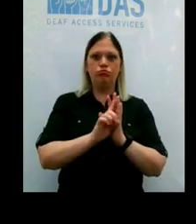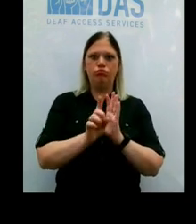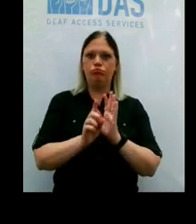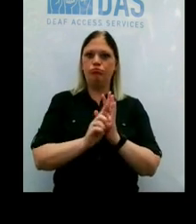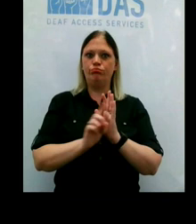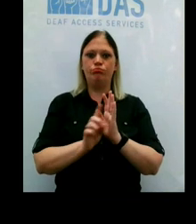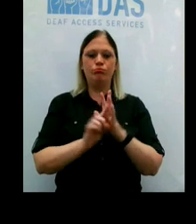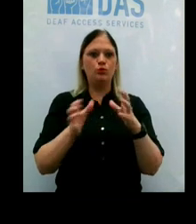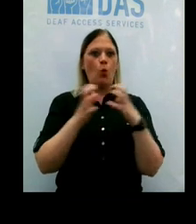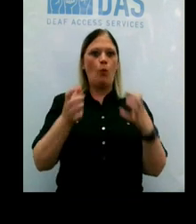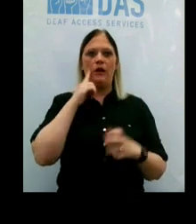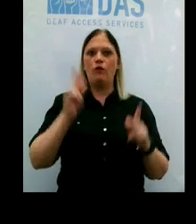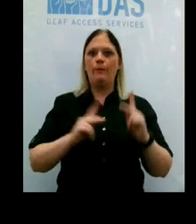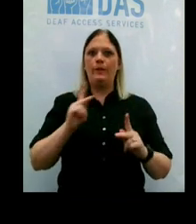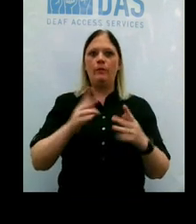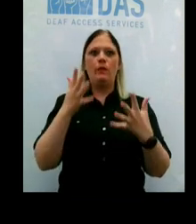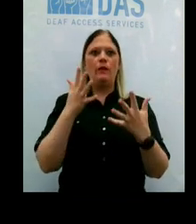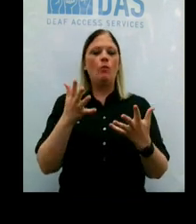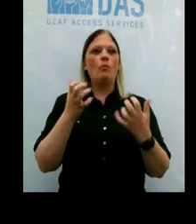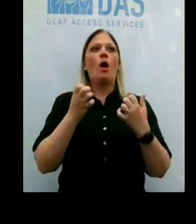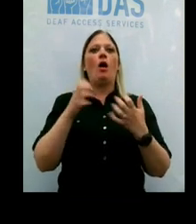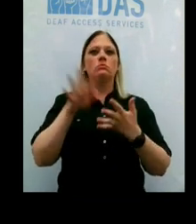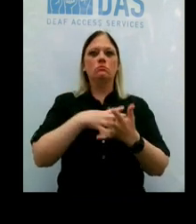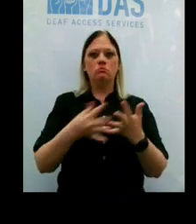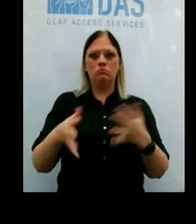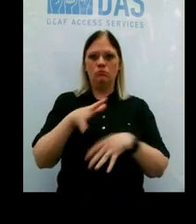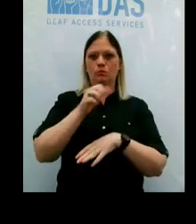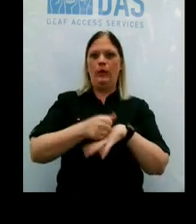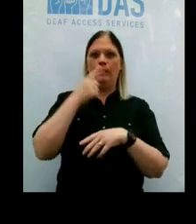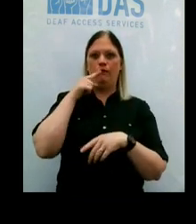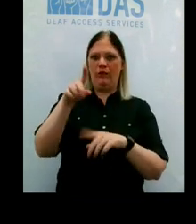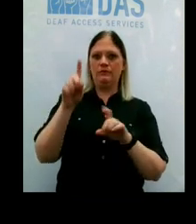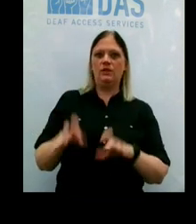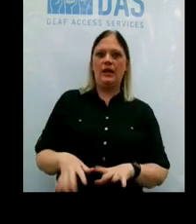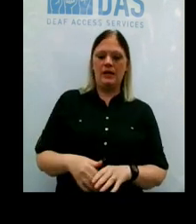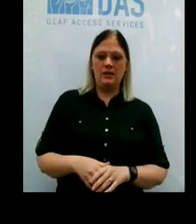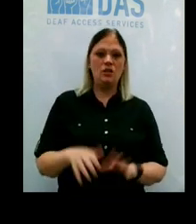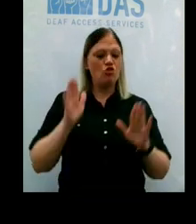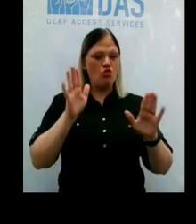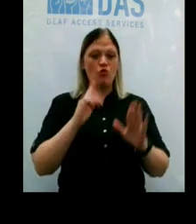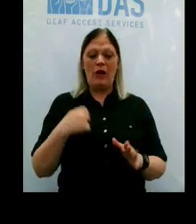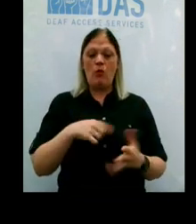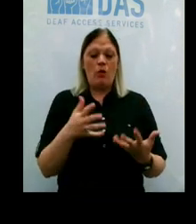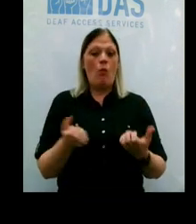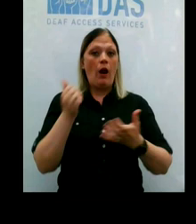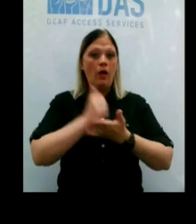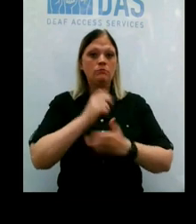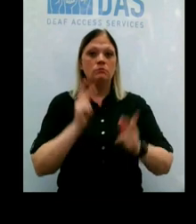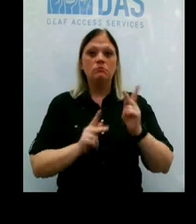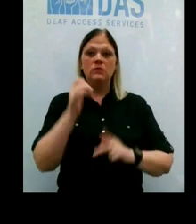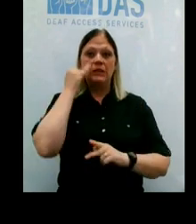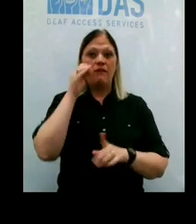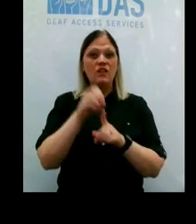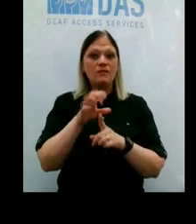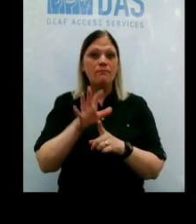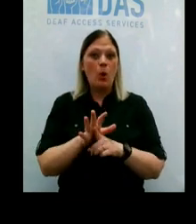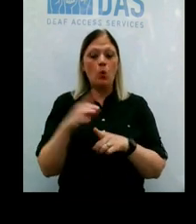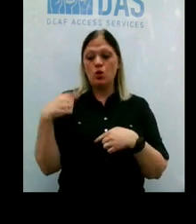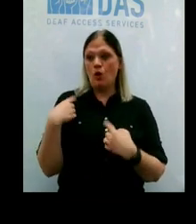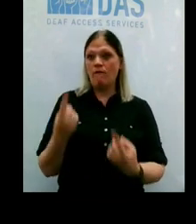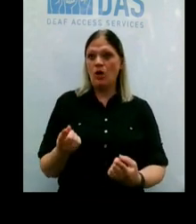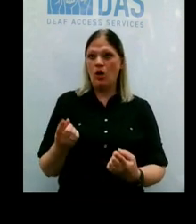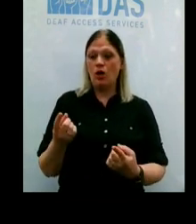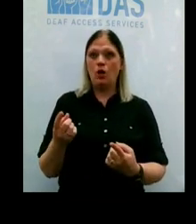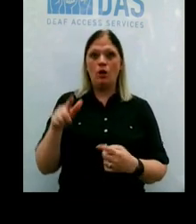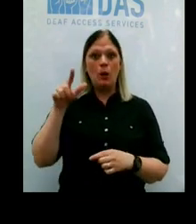hook for people wanting to schedule an antibody test, which is great. We want to help the public know if they've been exposed. You know, so far there have been